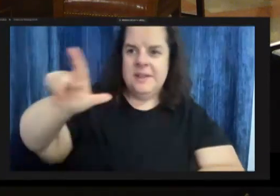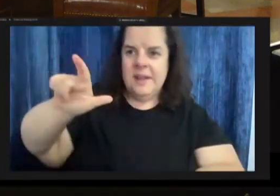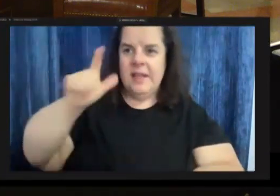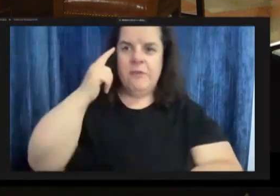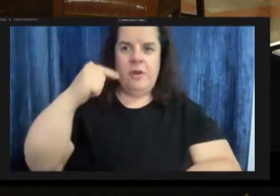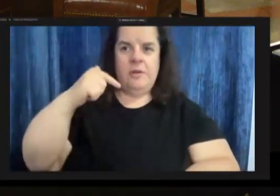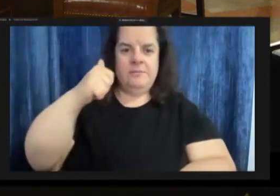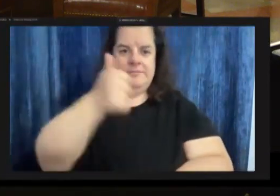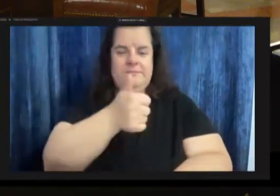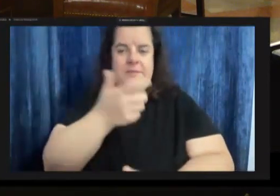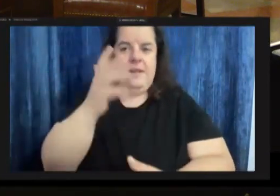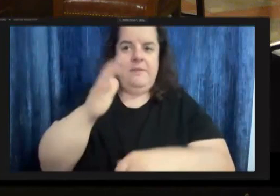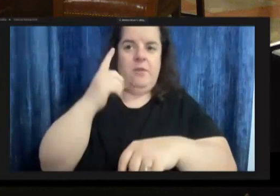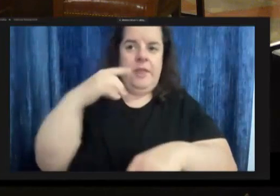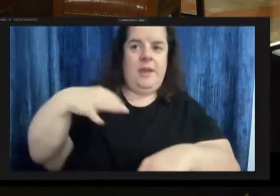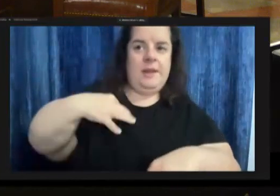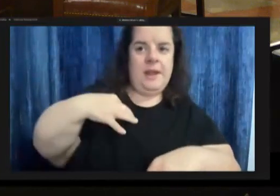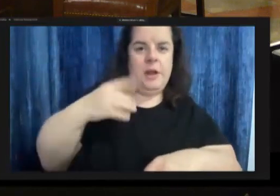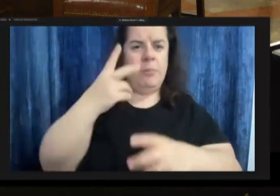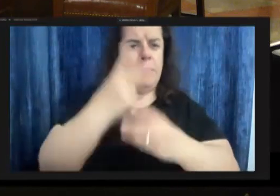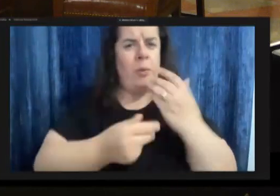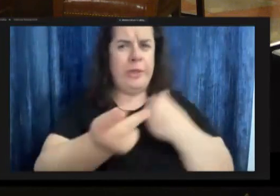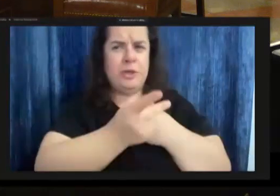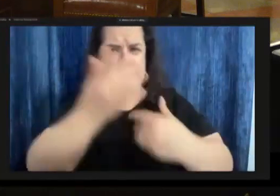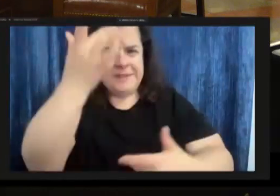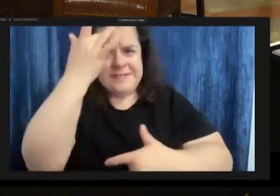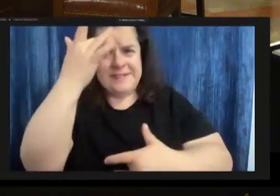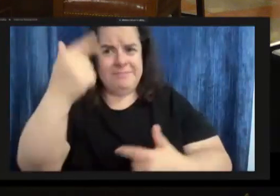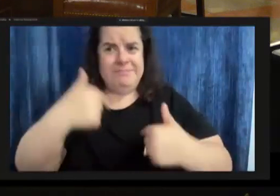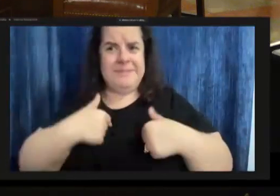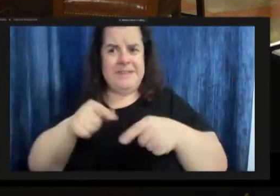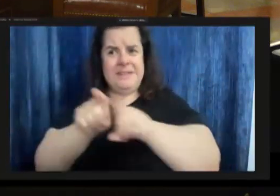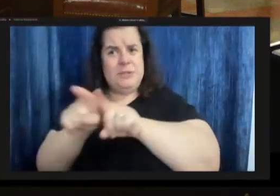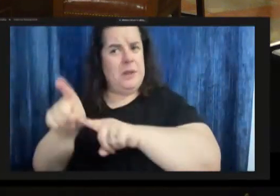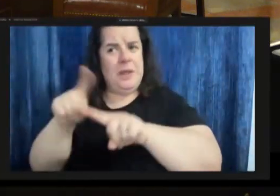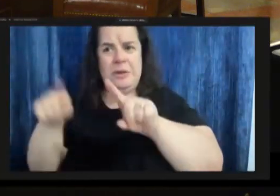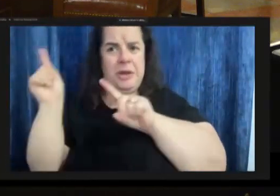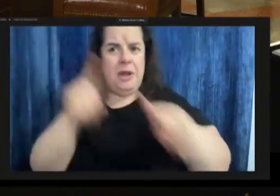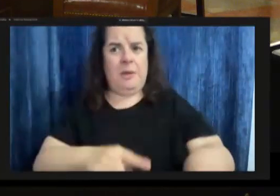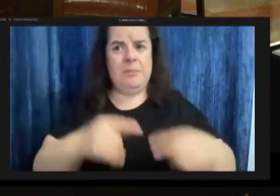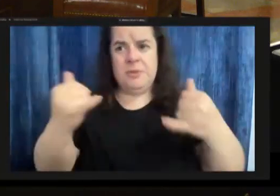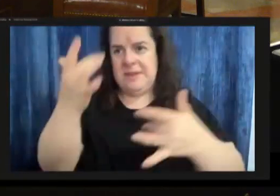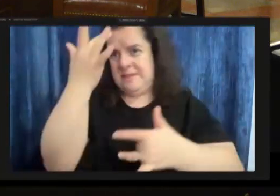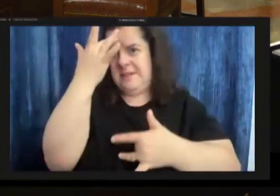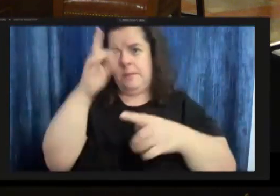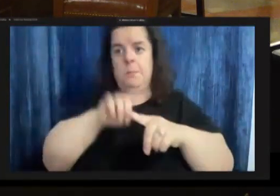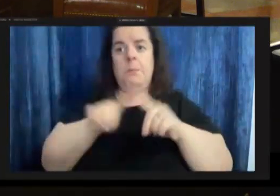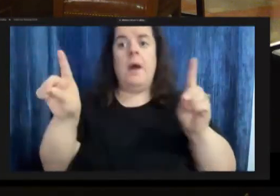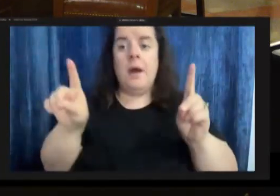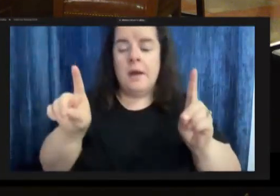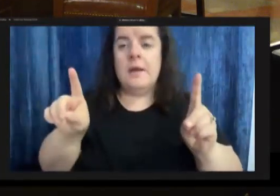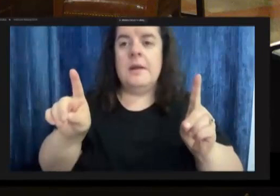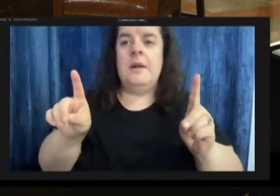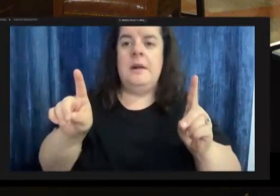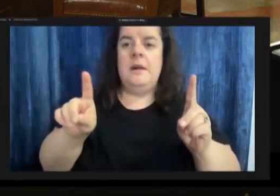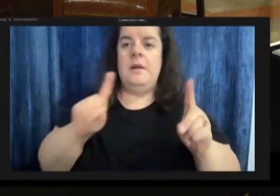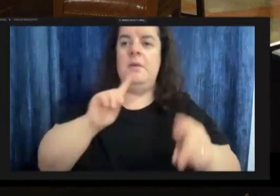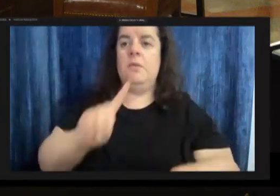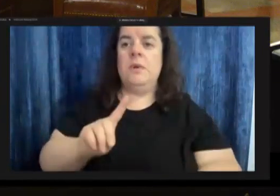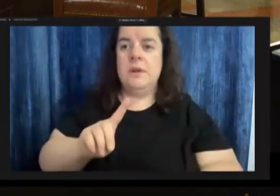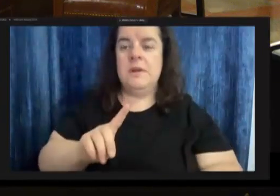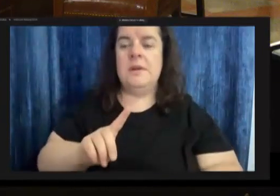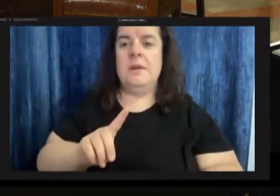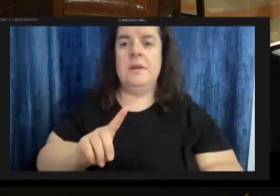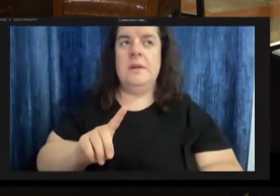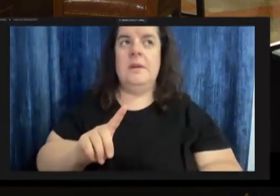nomination they're both under the weather as am i i couldn't make it in today but um it's really been